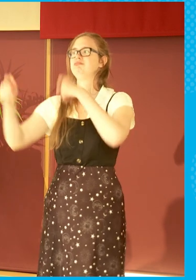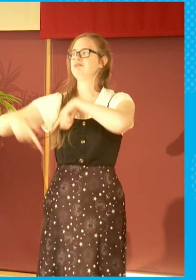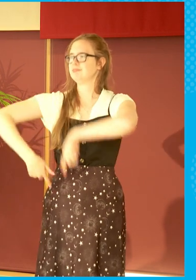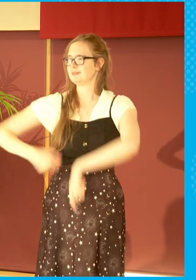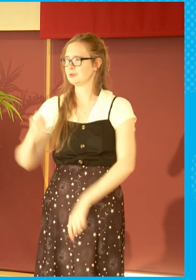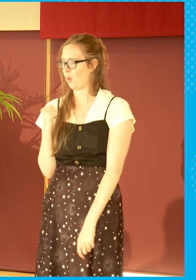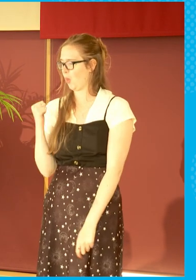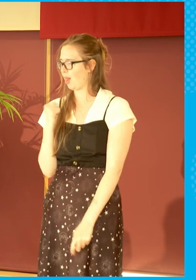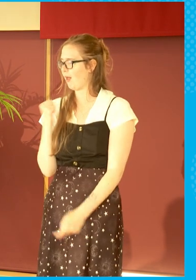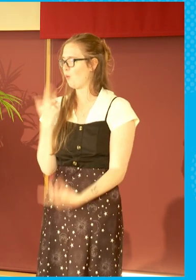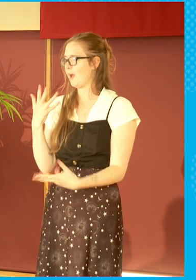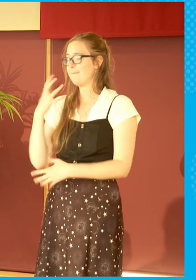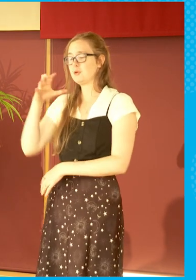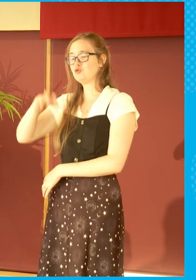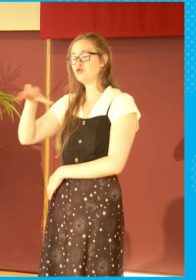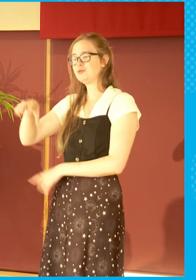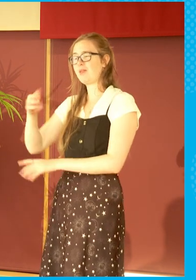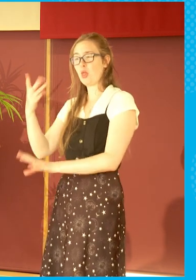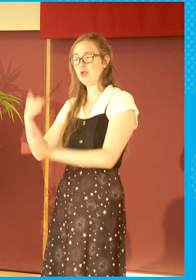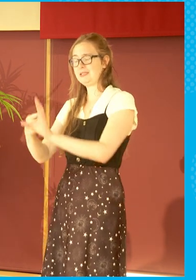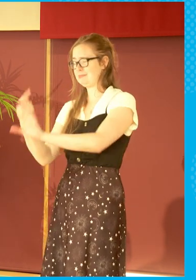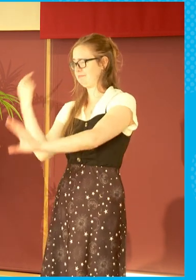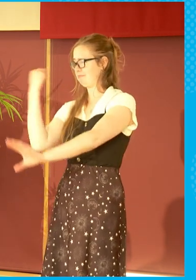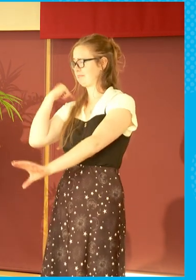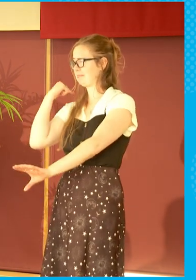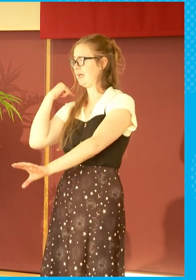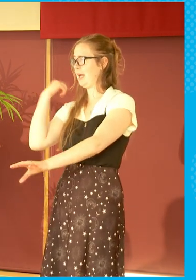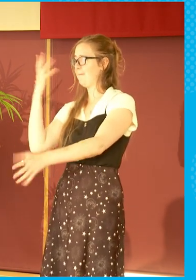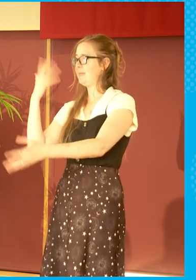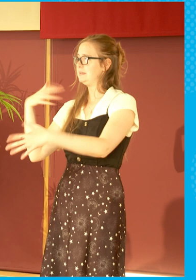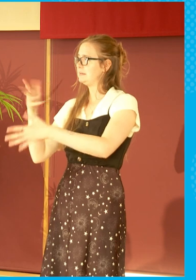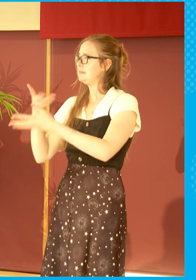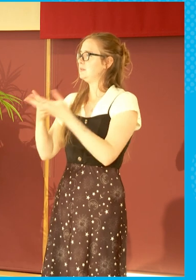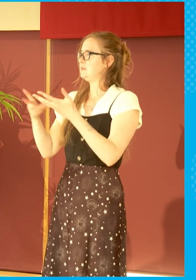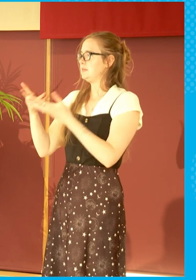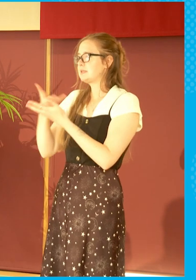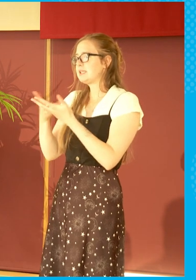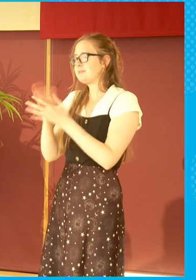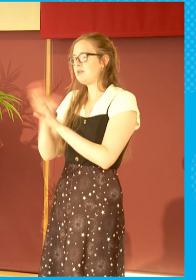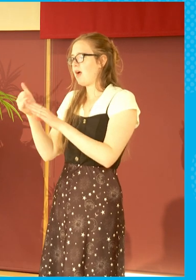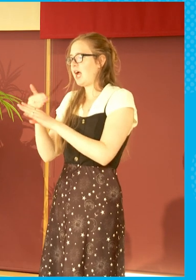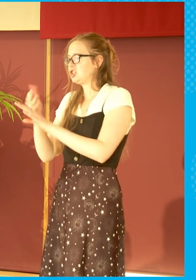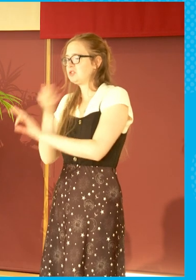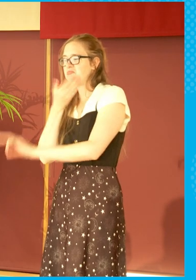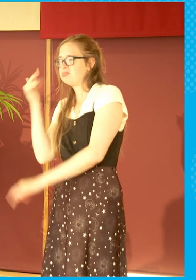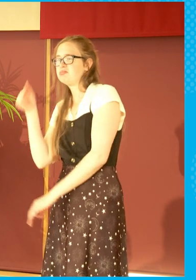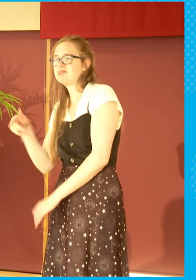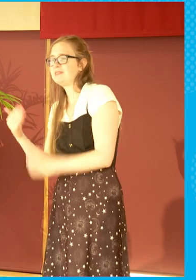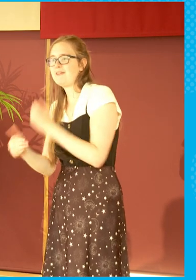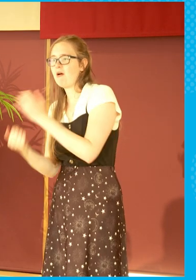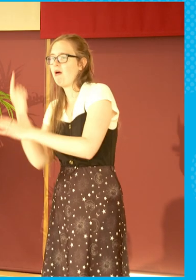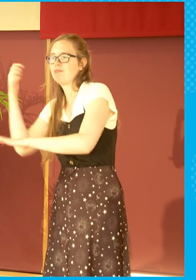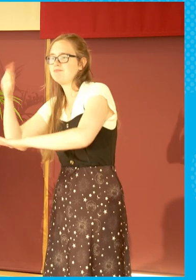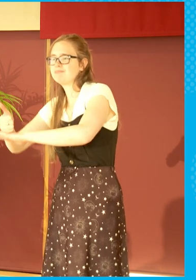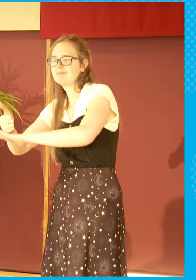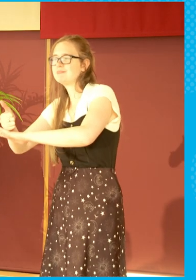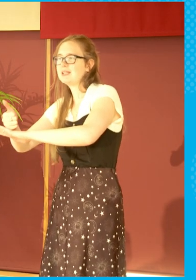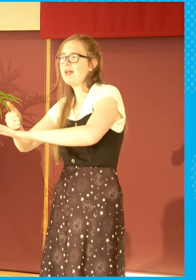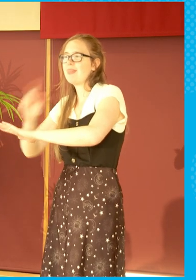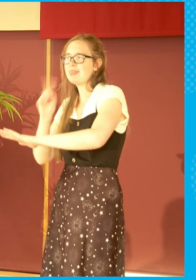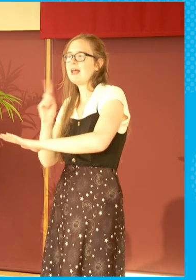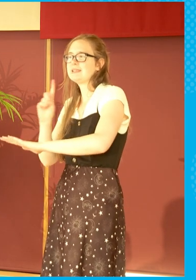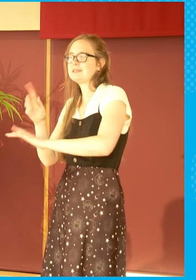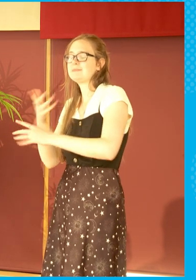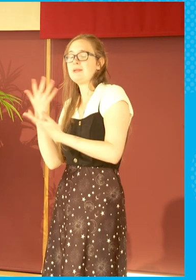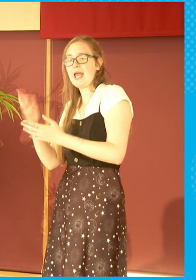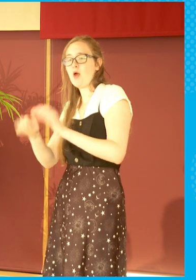studios which 30 years ago were being discussed but no action was taken is a big plus.